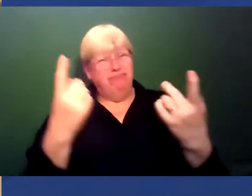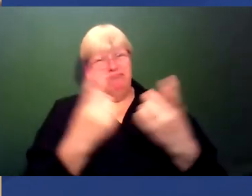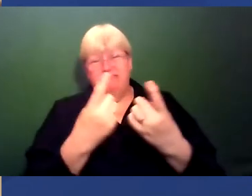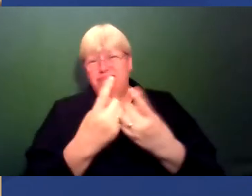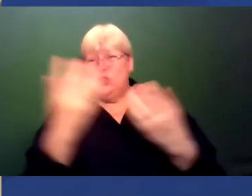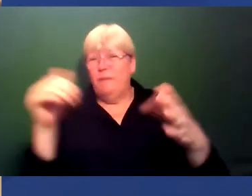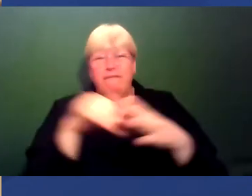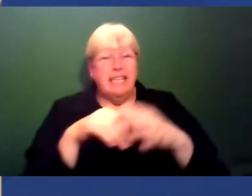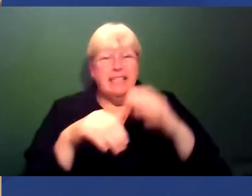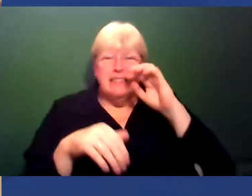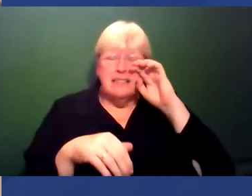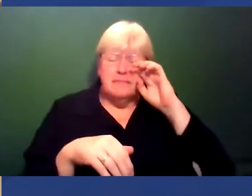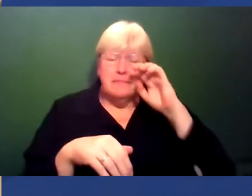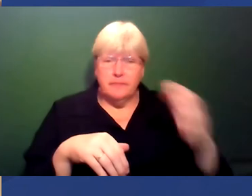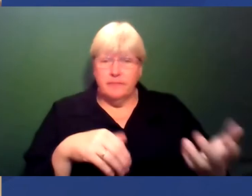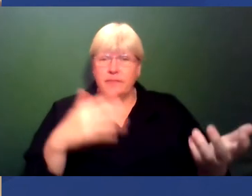presumably